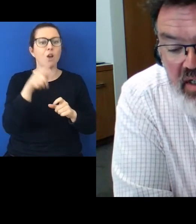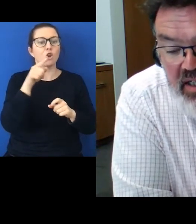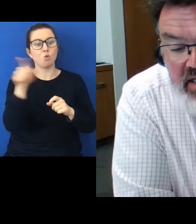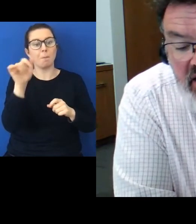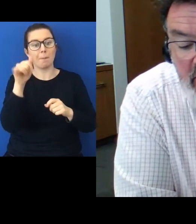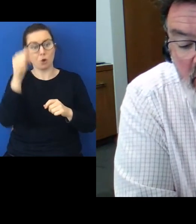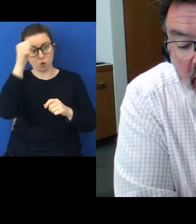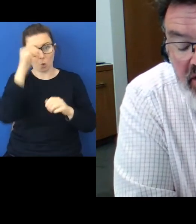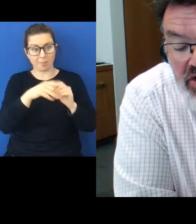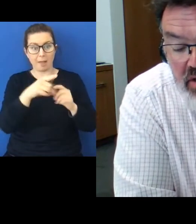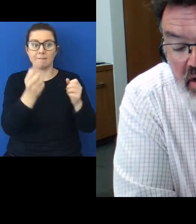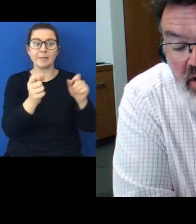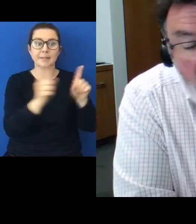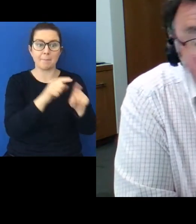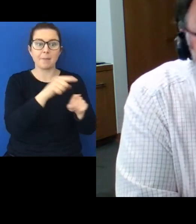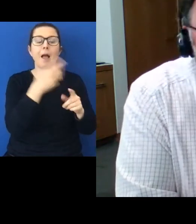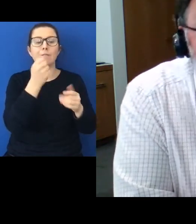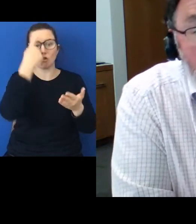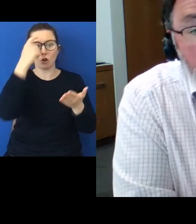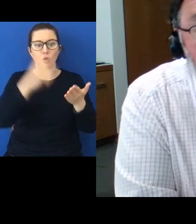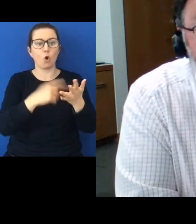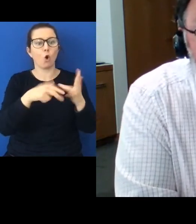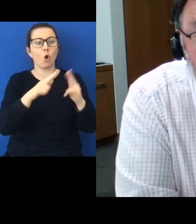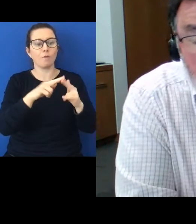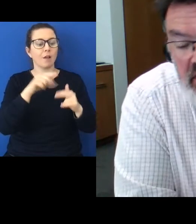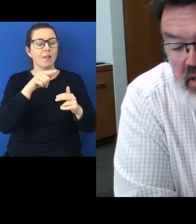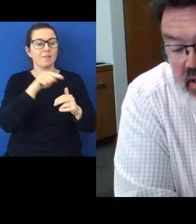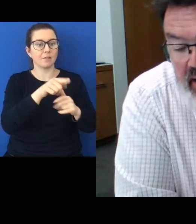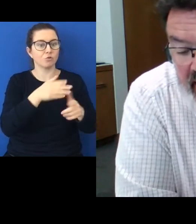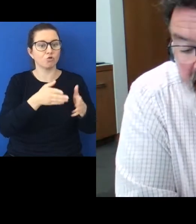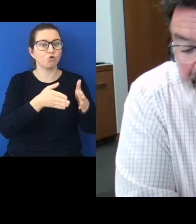it starts with the recognition of the Wanganui River's